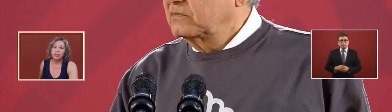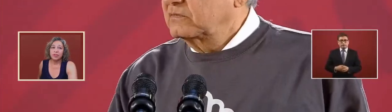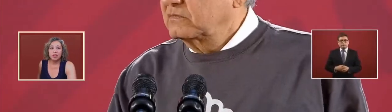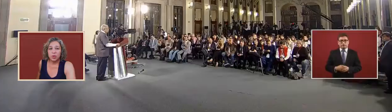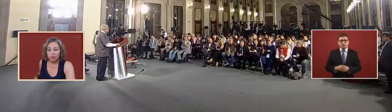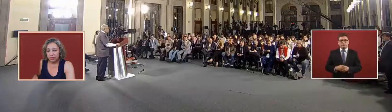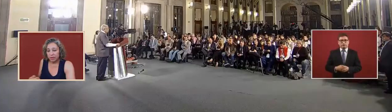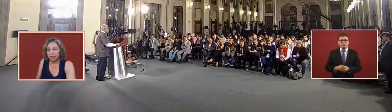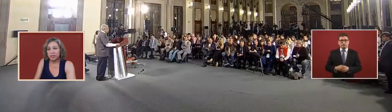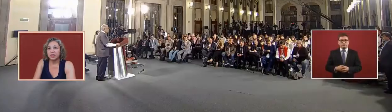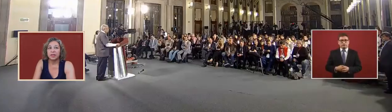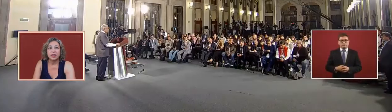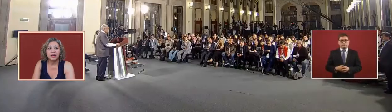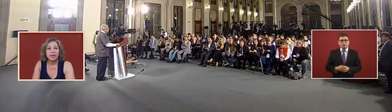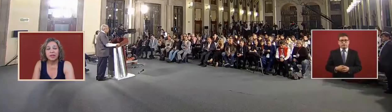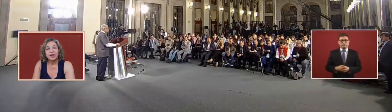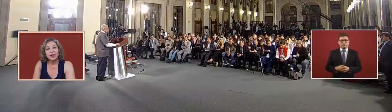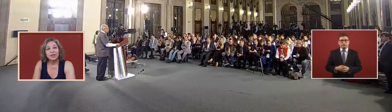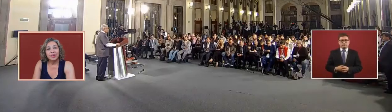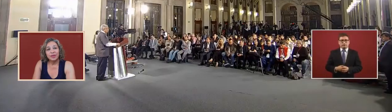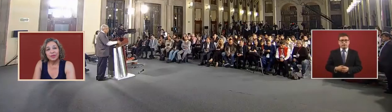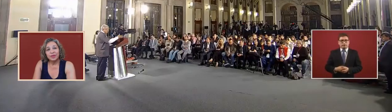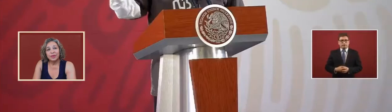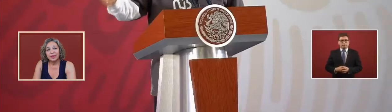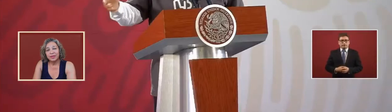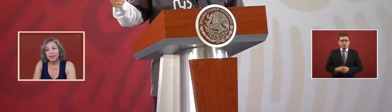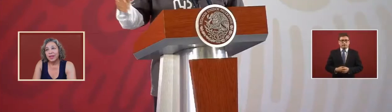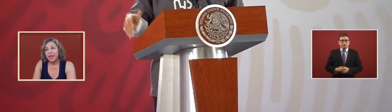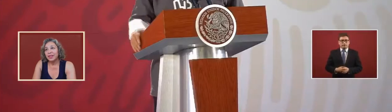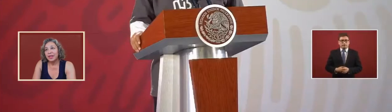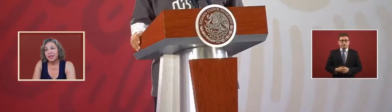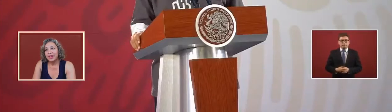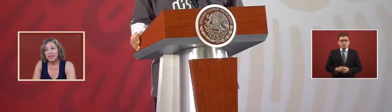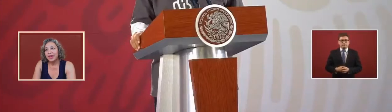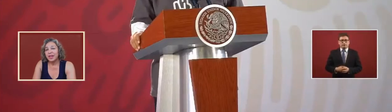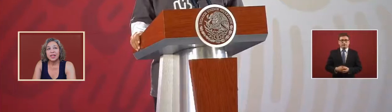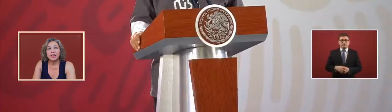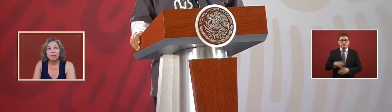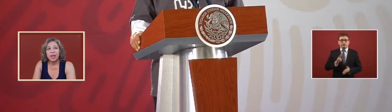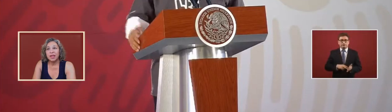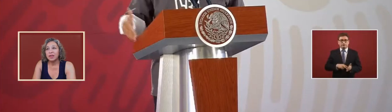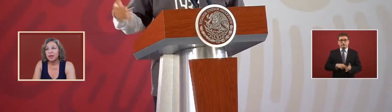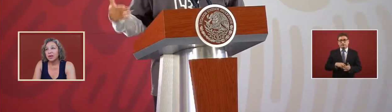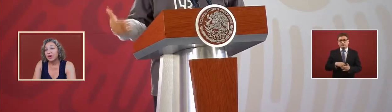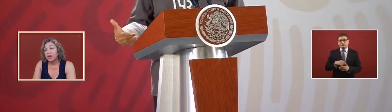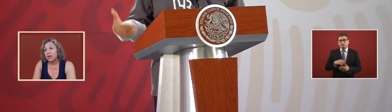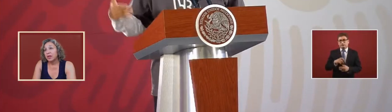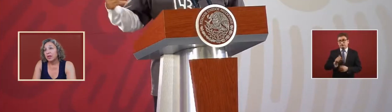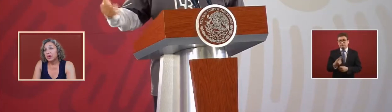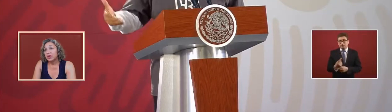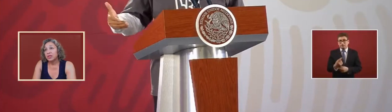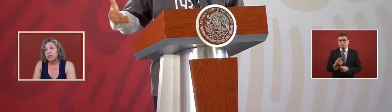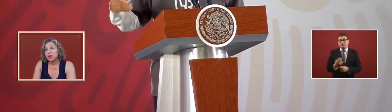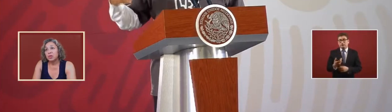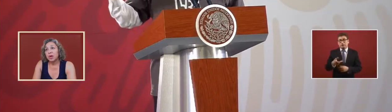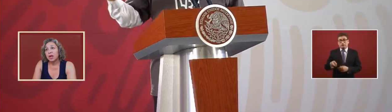after the 21st and they they didn't accept that either so